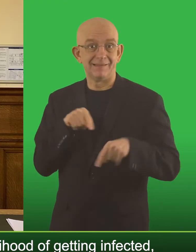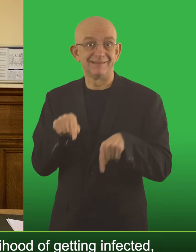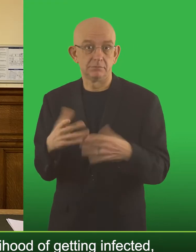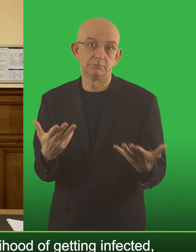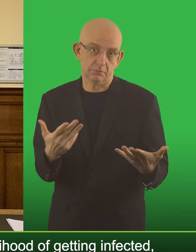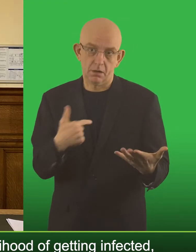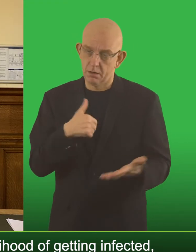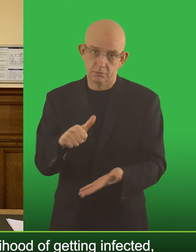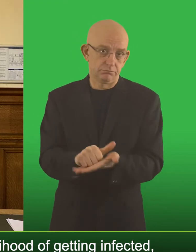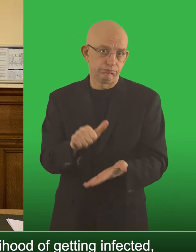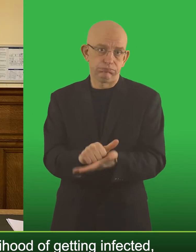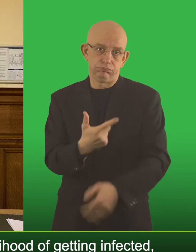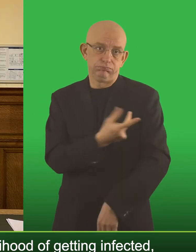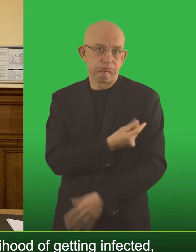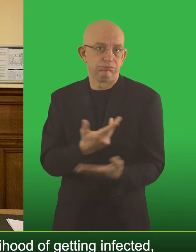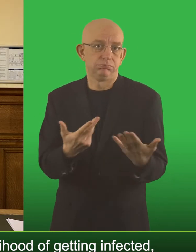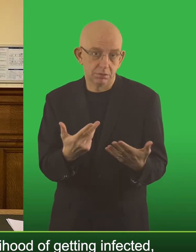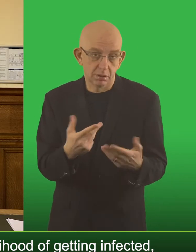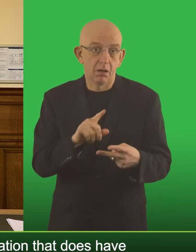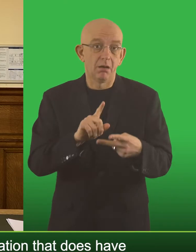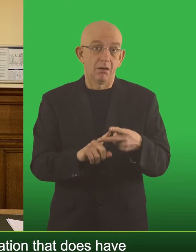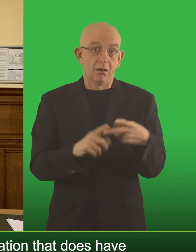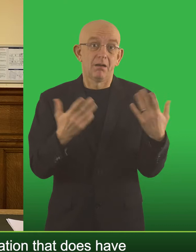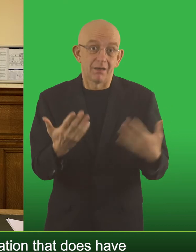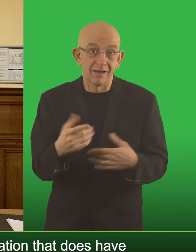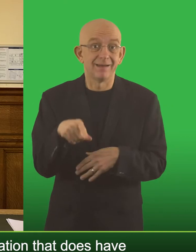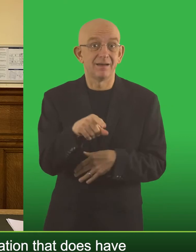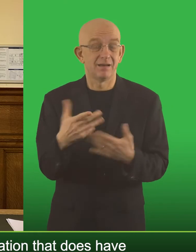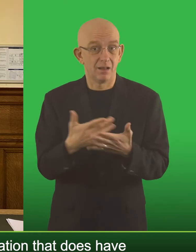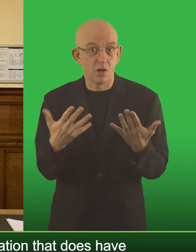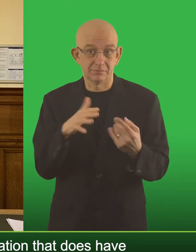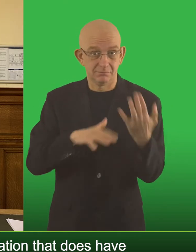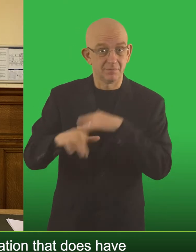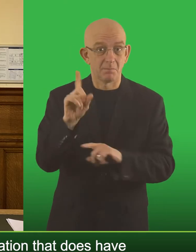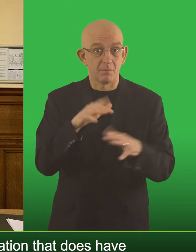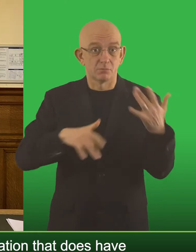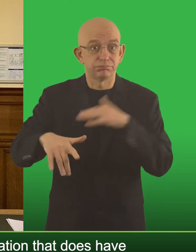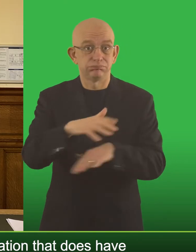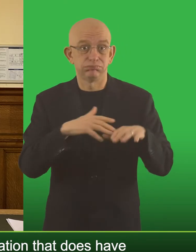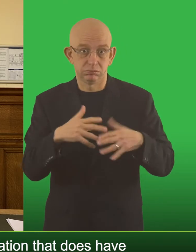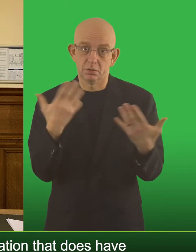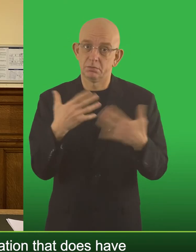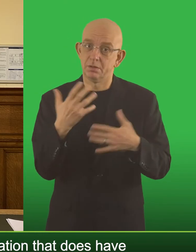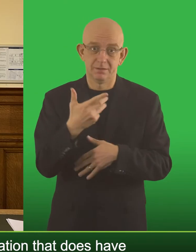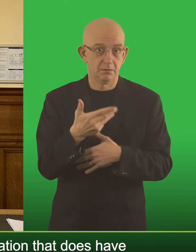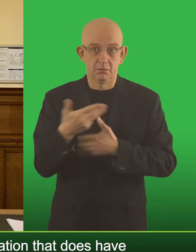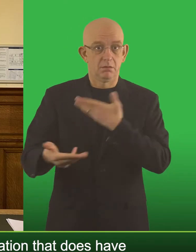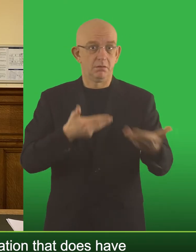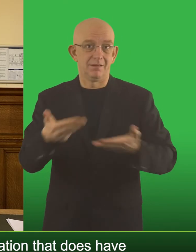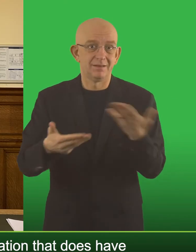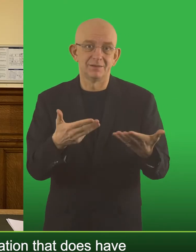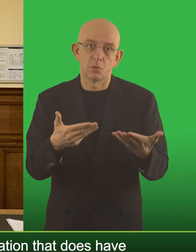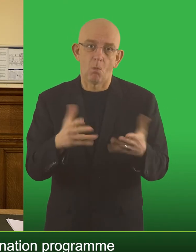likelihood of getting infected, are there are odds that I would take and two, played out over a big population, that does have a significant dent in